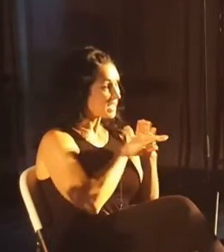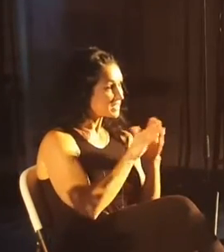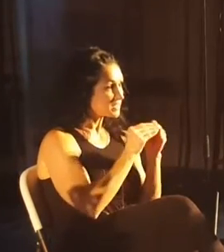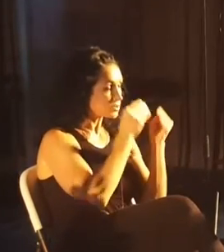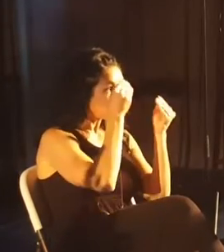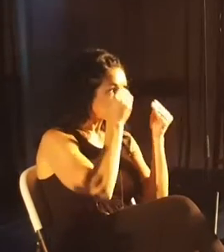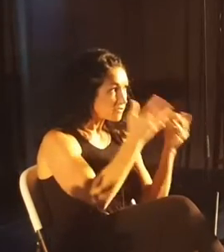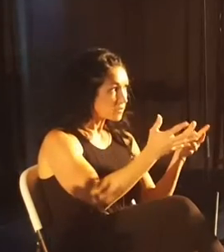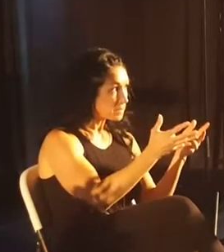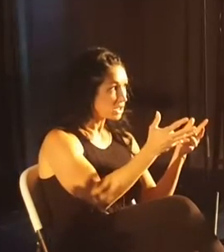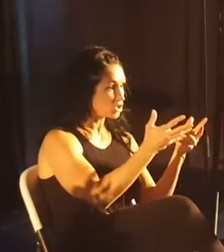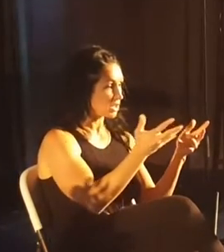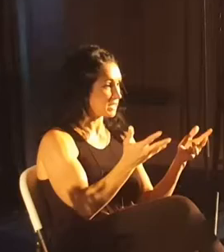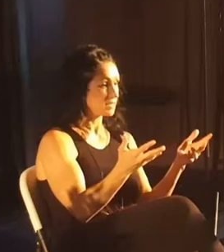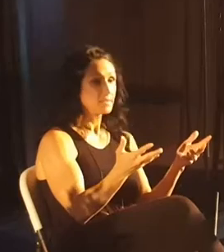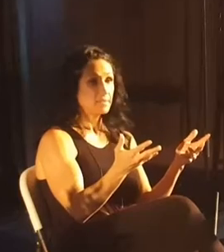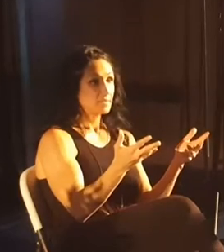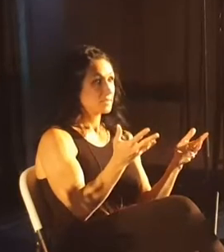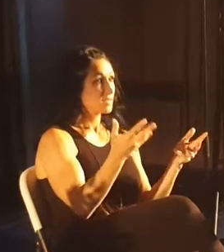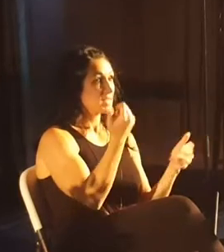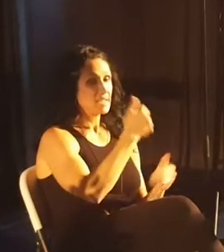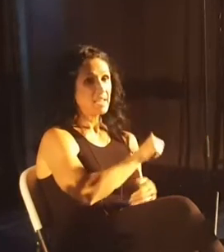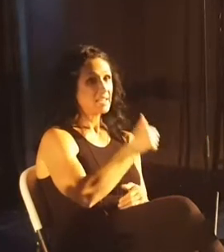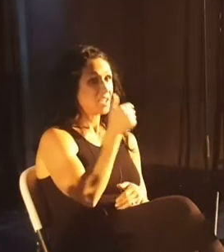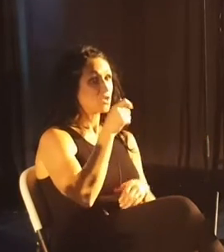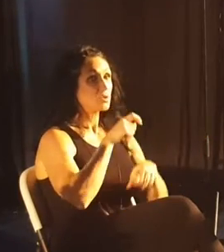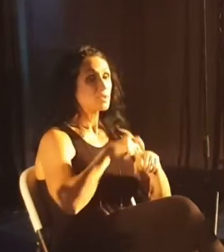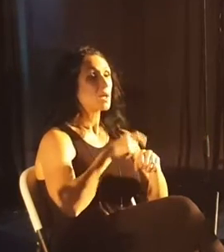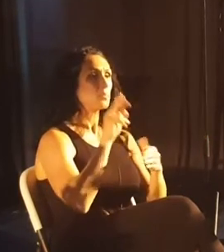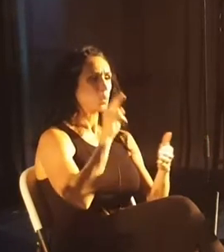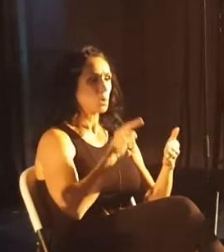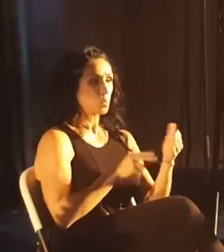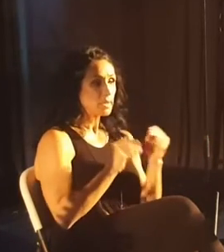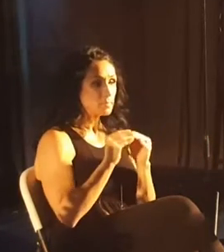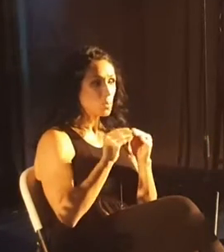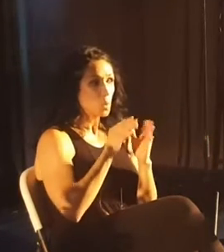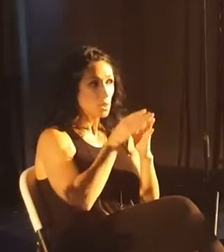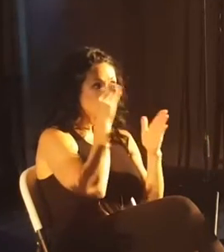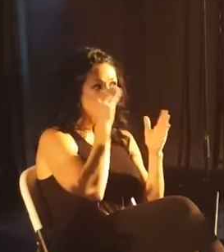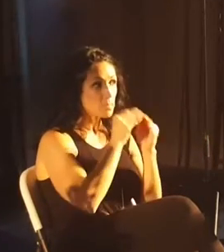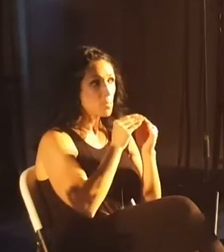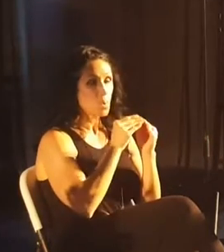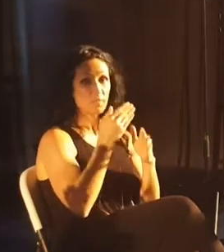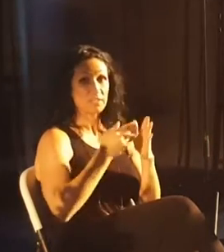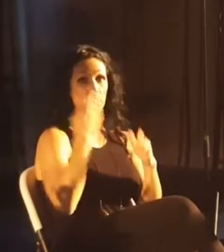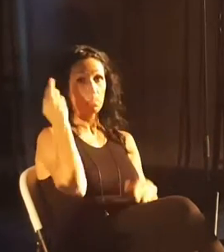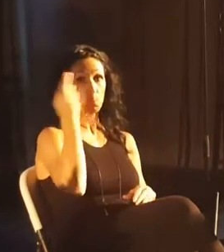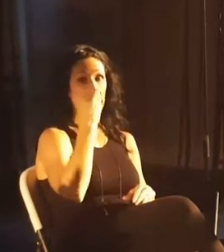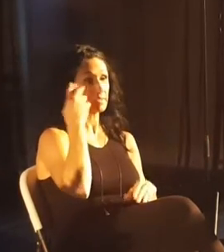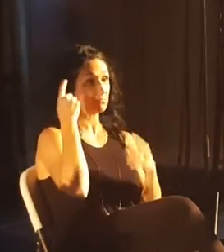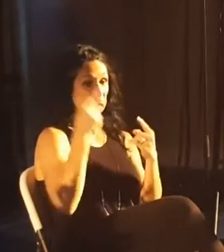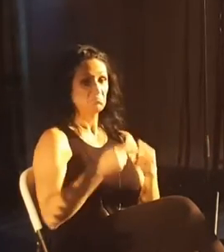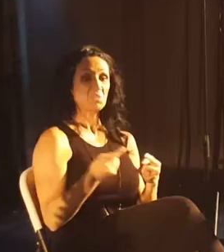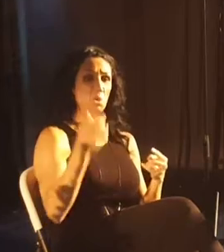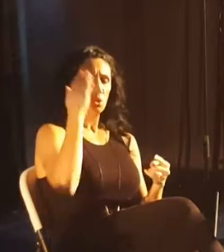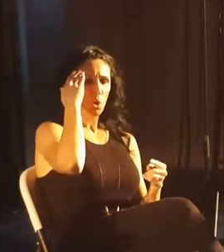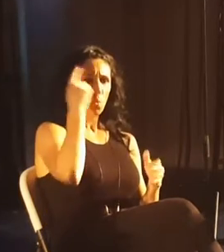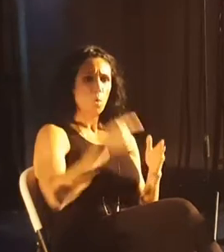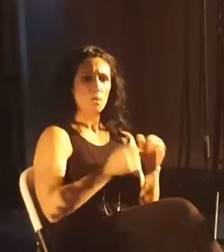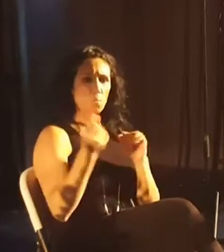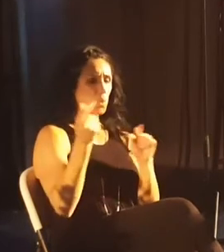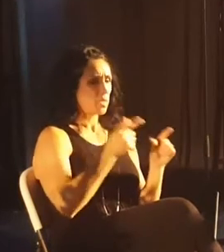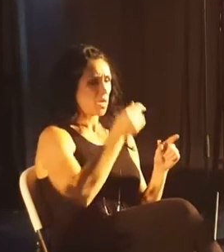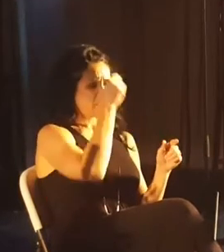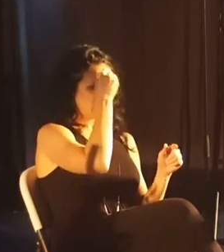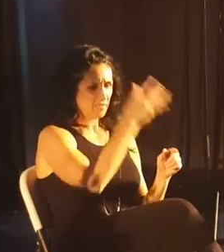information at our fingertips than any other time. We can read more. We can learn more for some reason rather than going, you know what? With all that